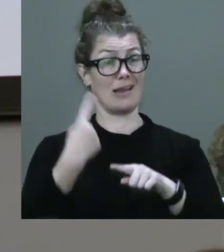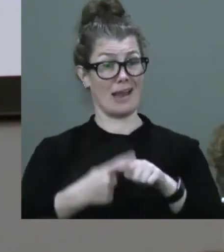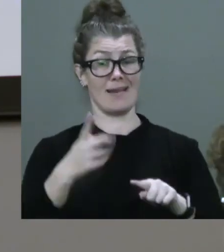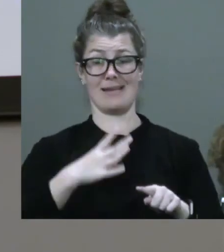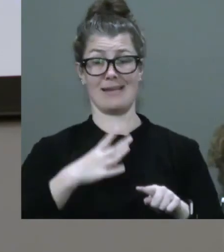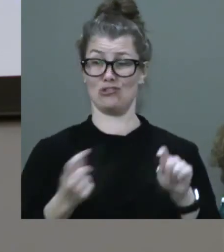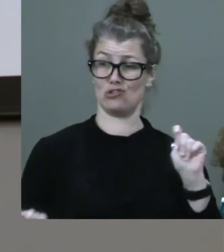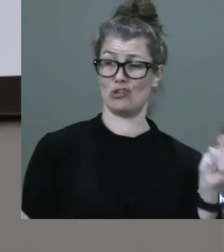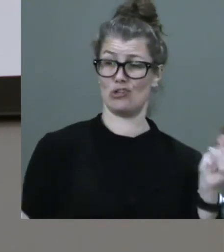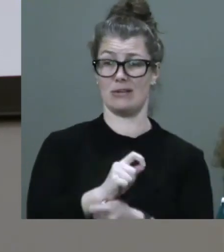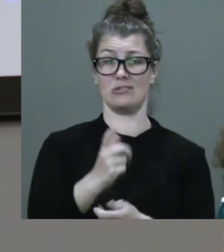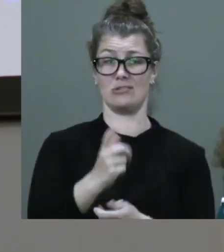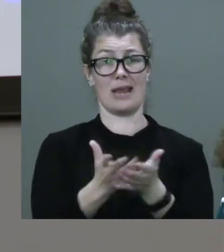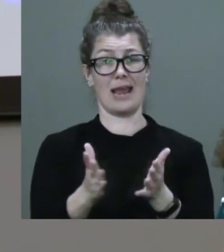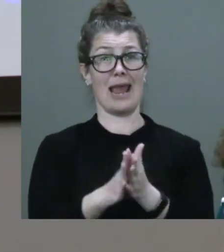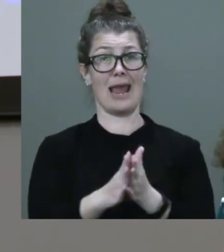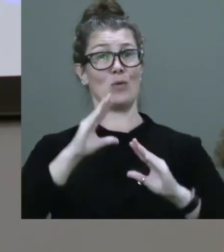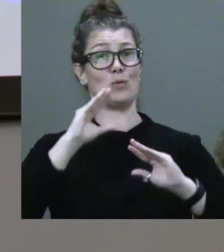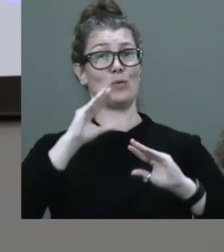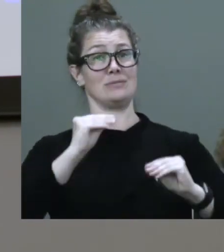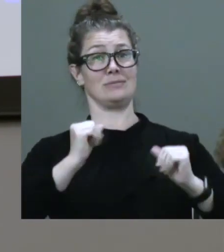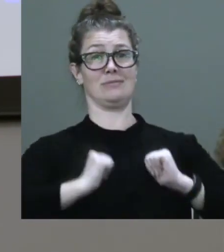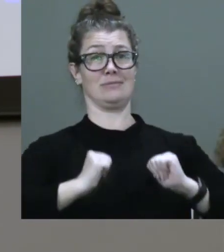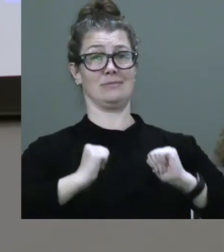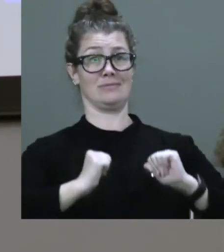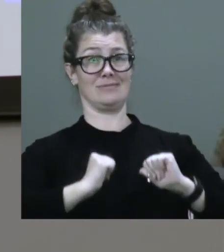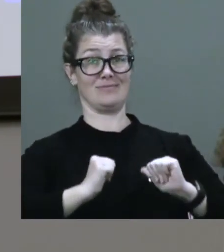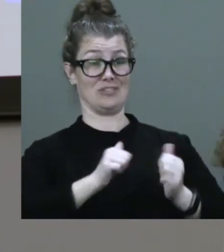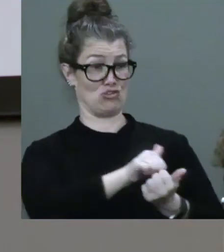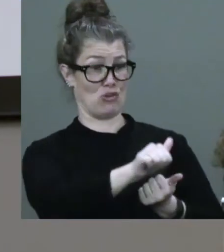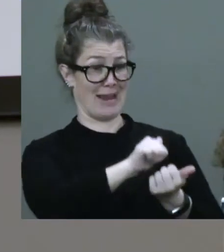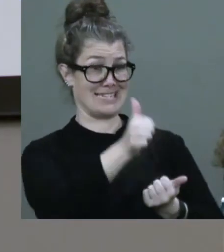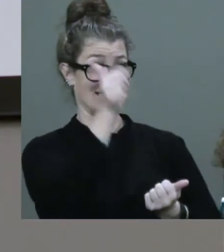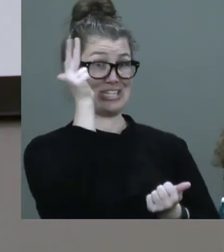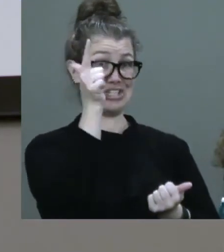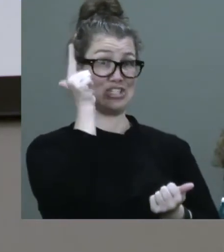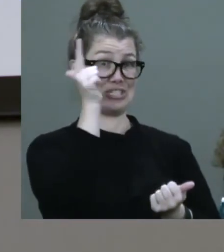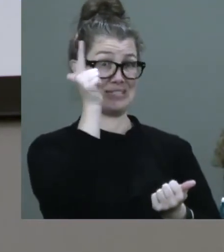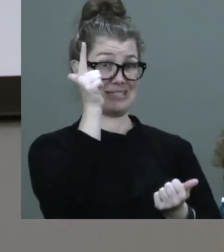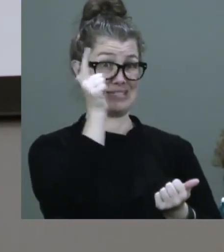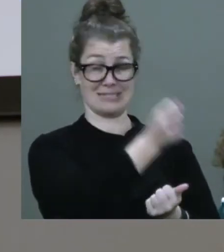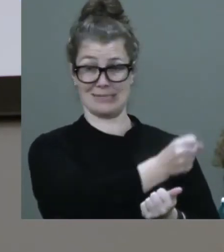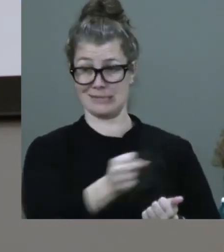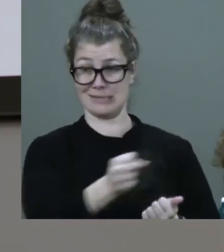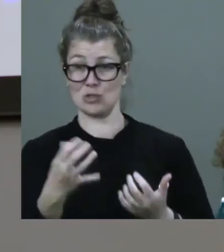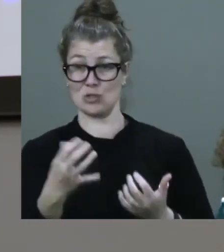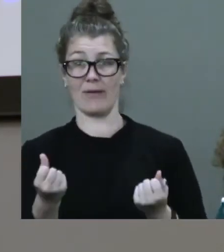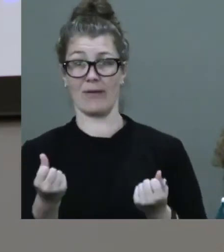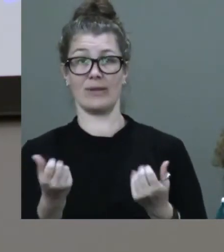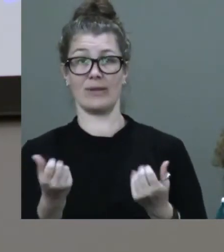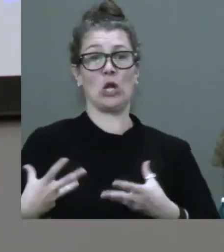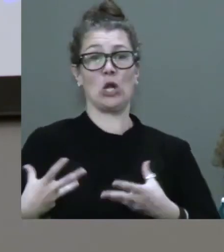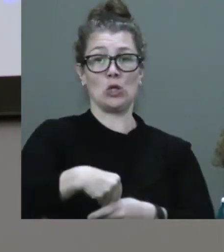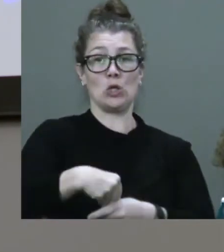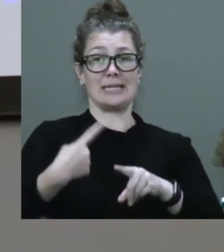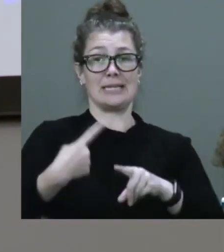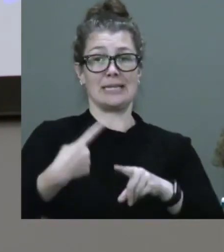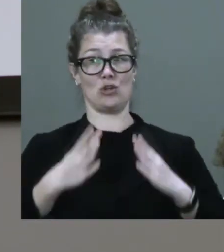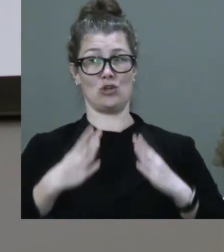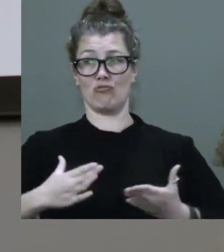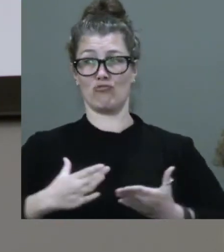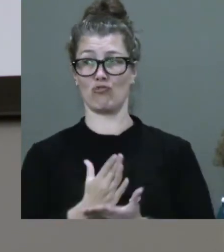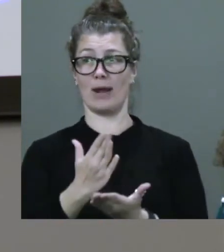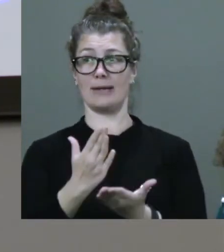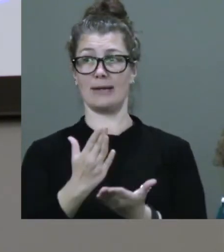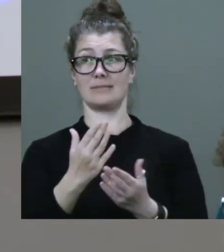that we do teacher training in Australia. To bring that inclusion and that human rights basis to the centre